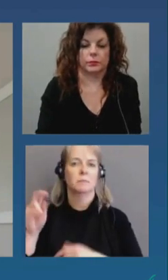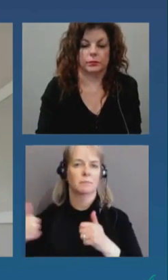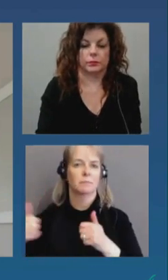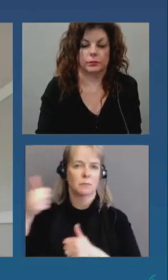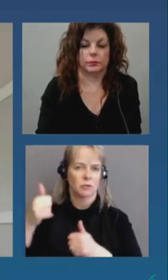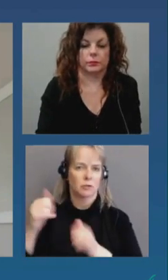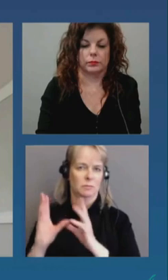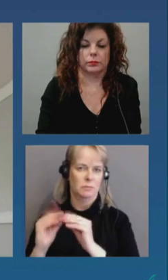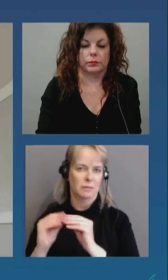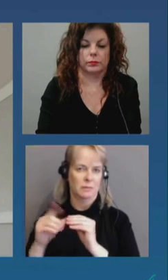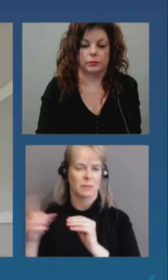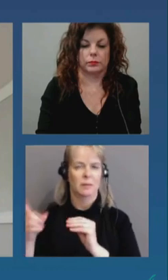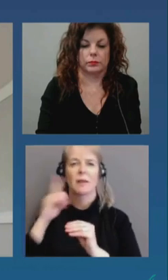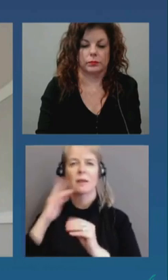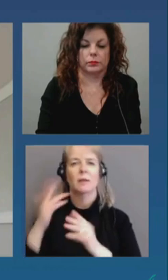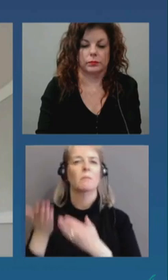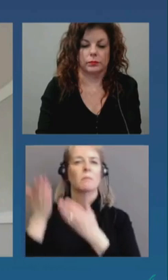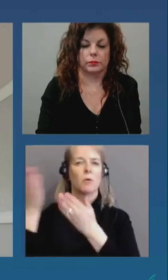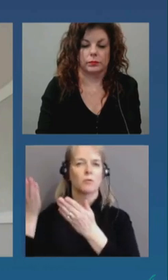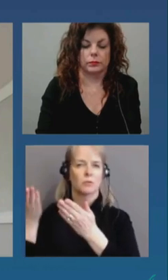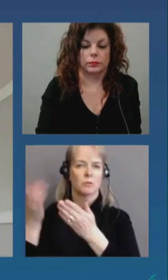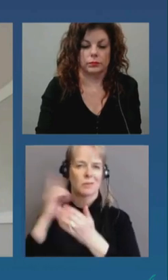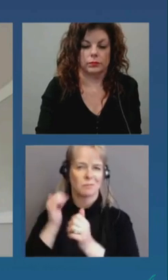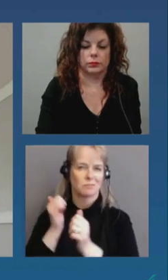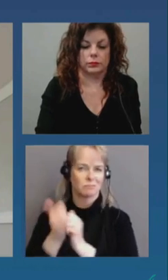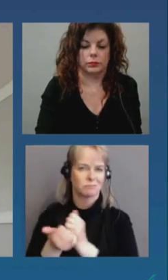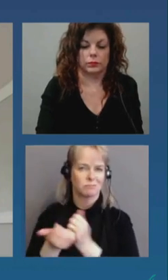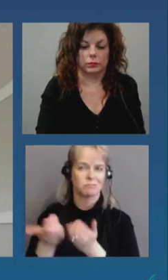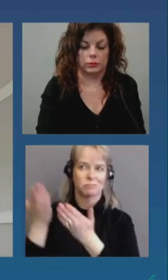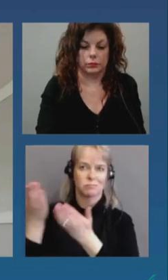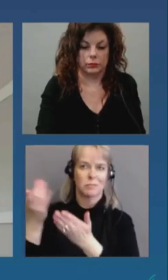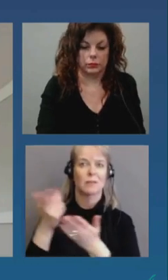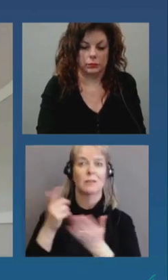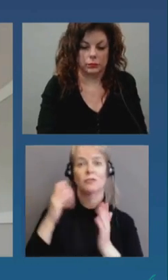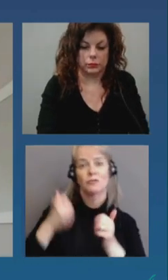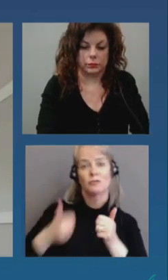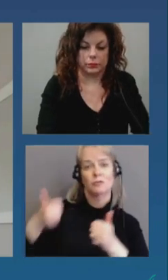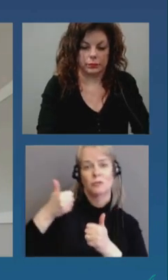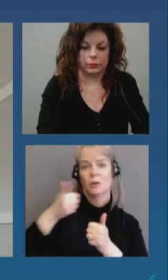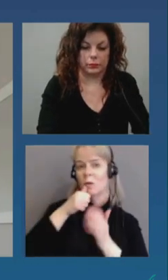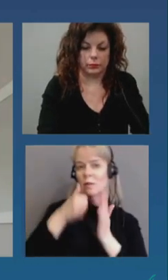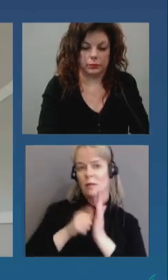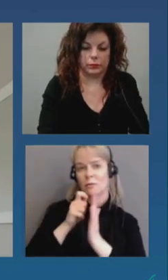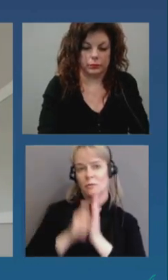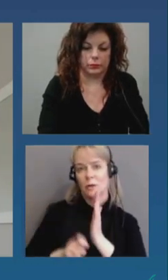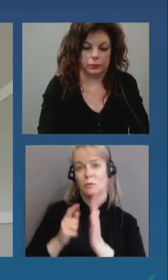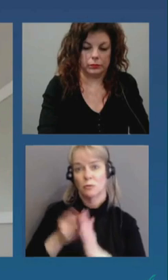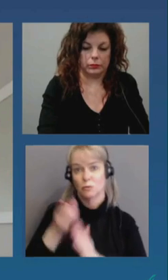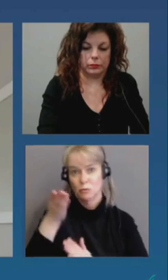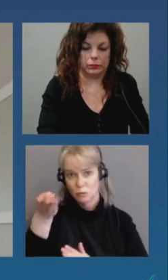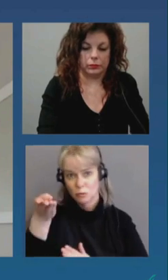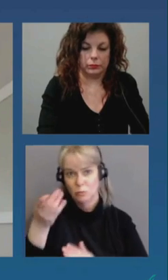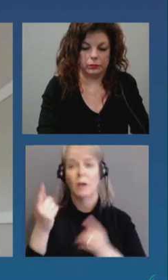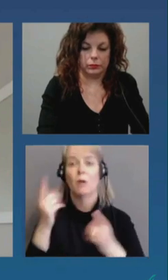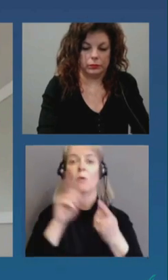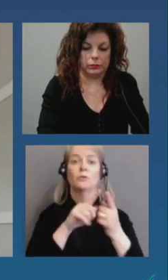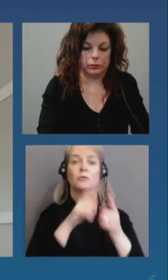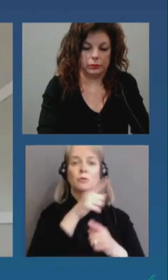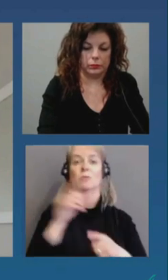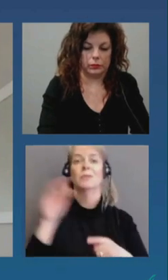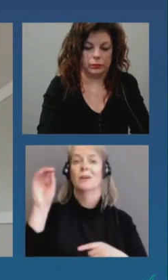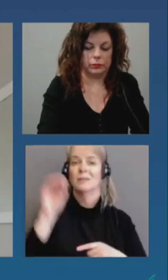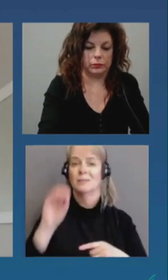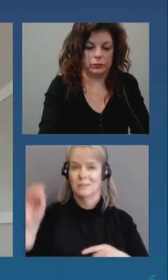uh ask the chair to write to you uh and also to the ontario chief medical officer of health to request that uh